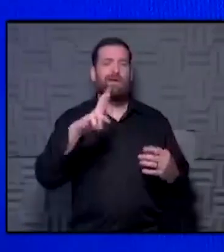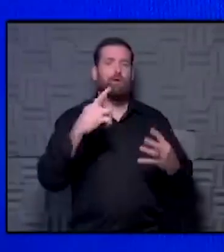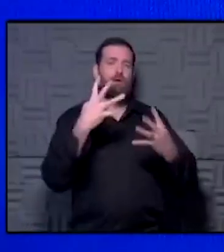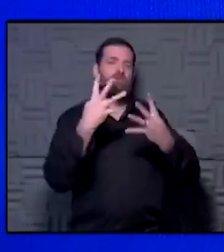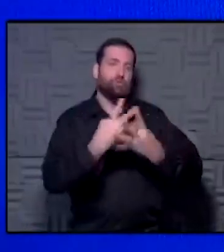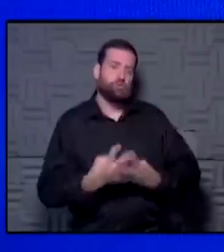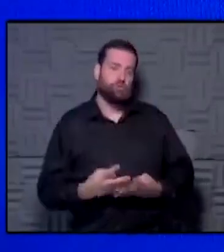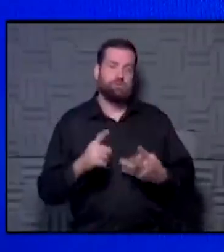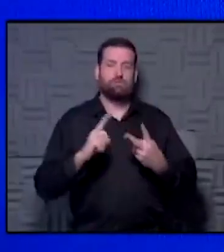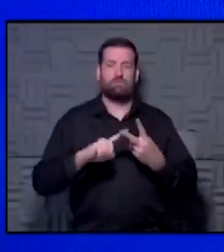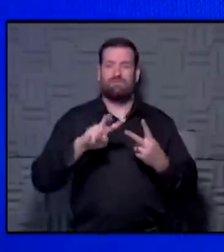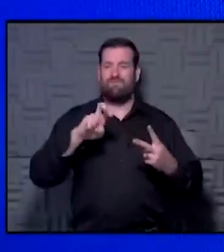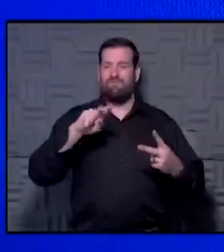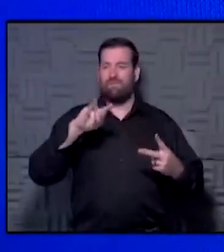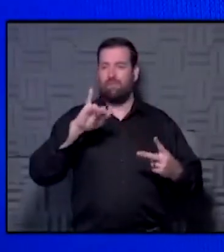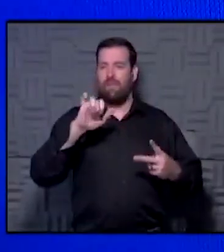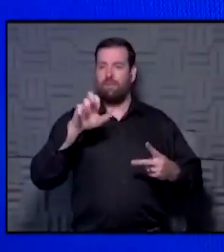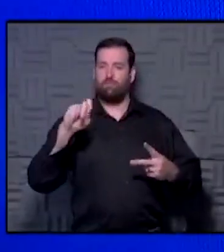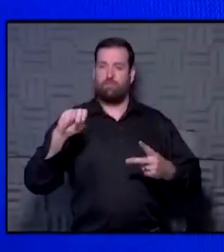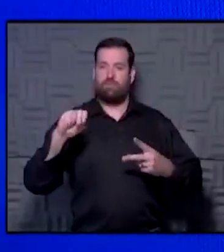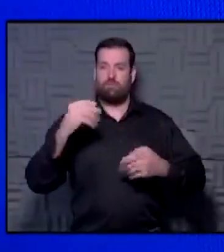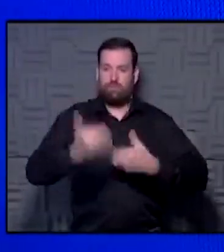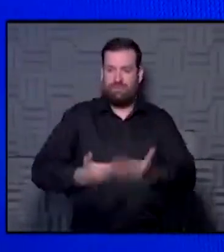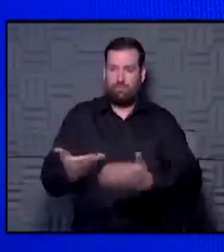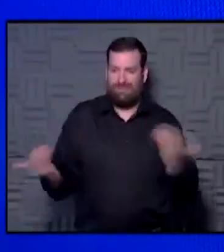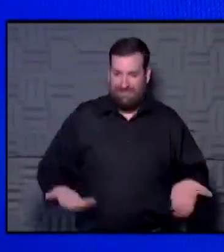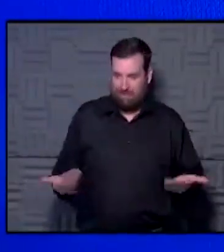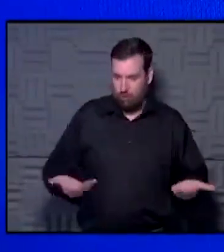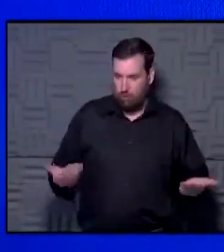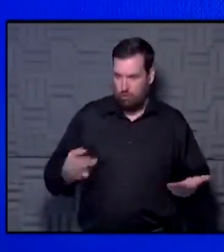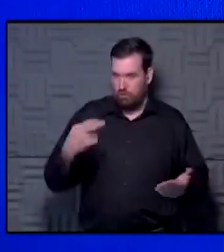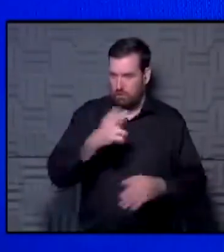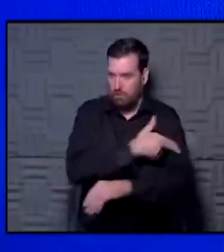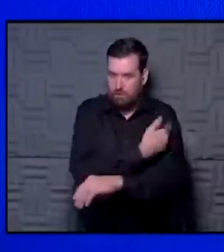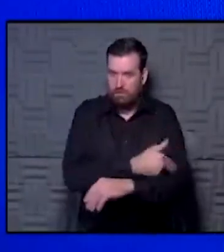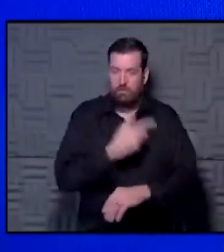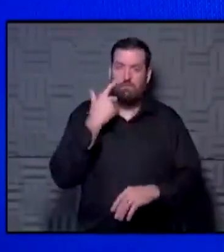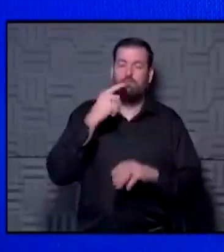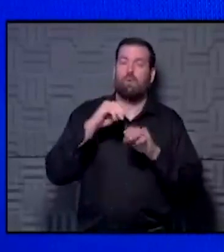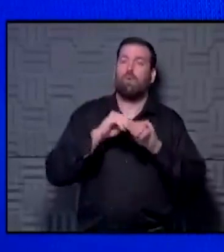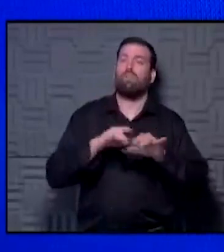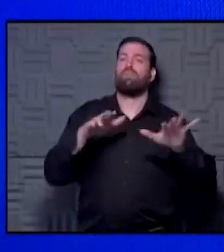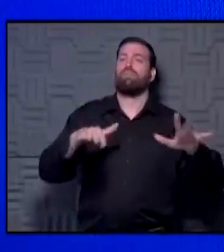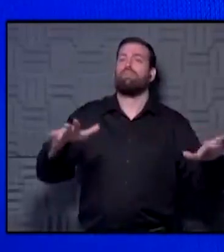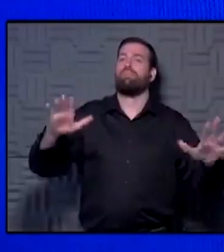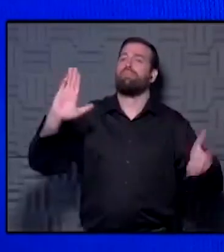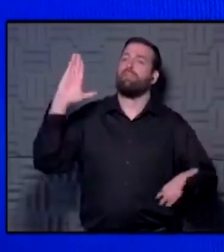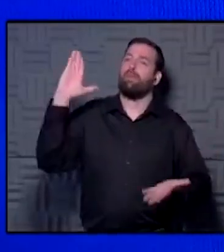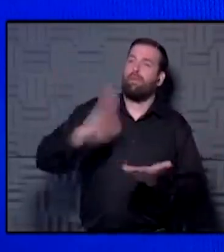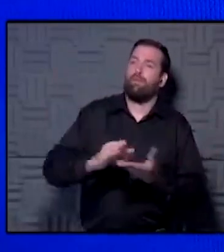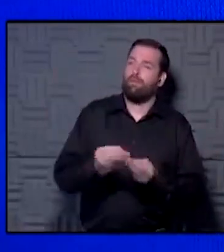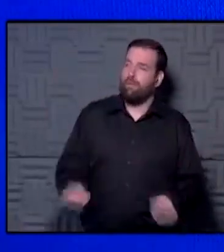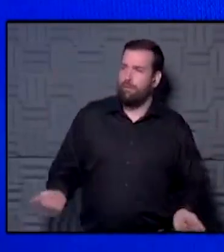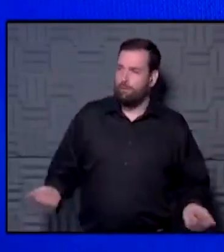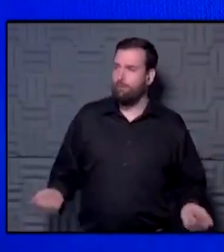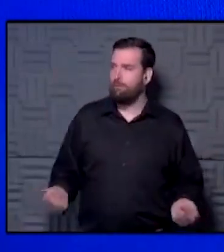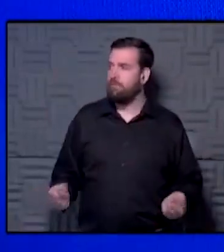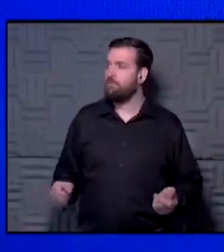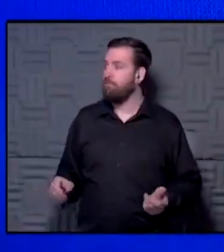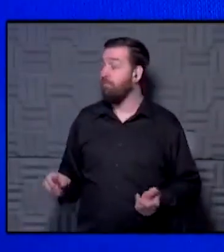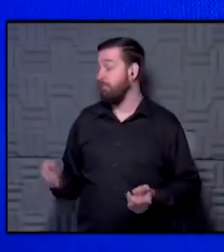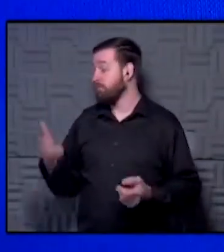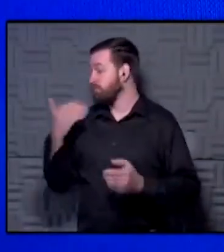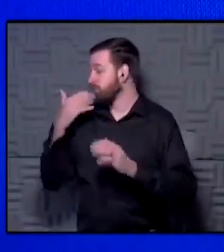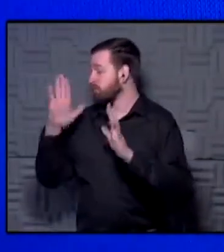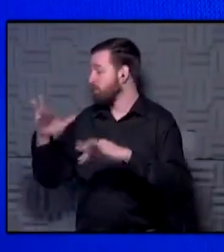procedures that the hospital uses to stop the spread of aerosol particles versus the droplets? Yeah, that's